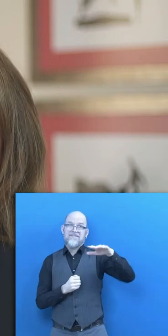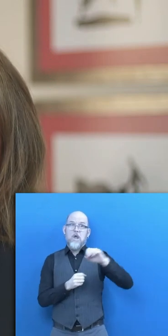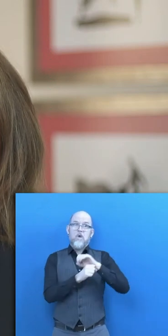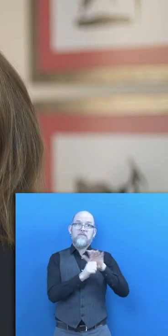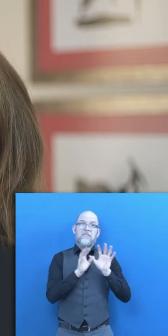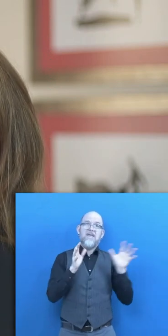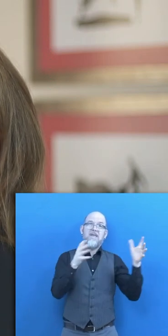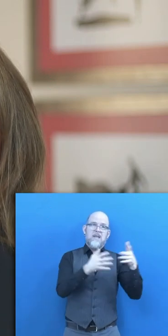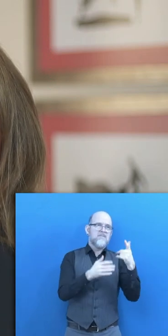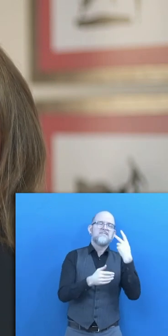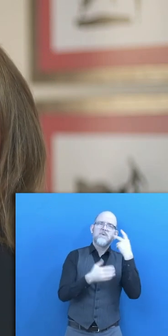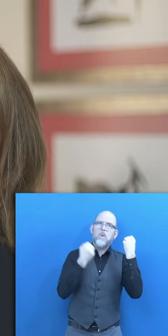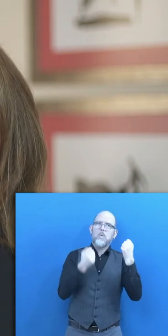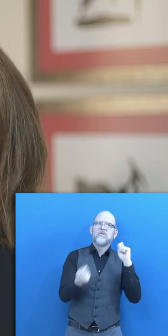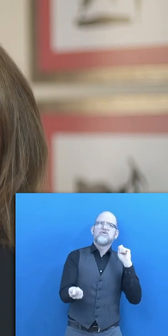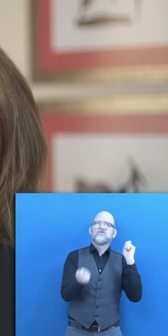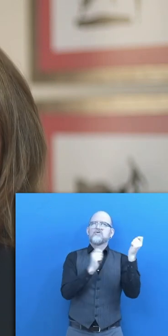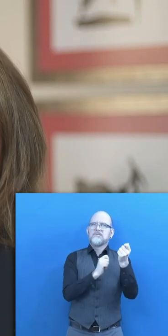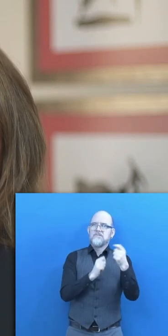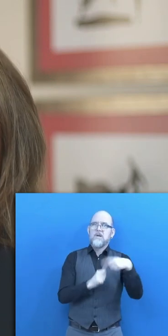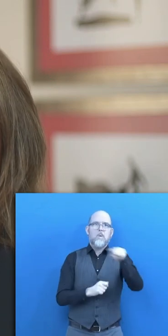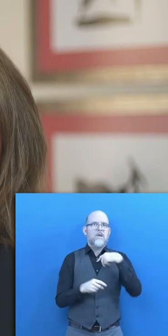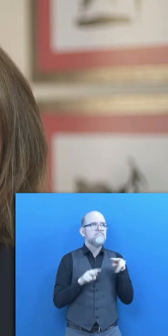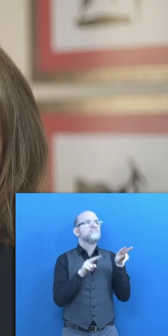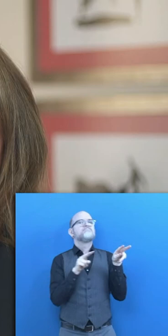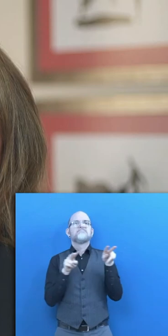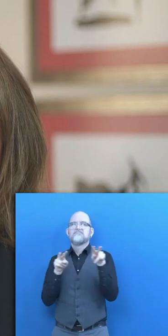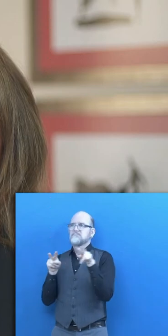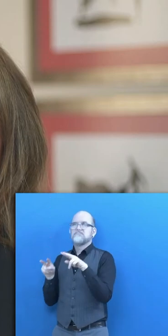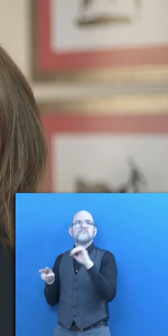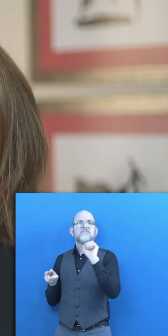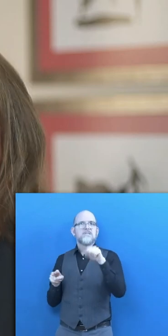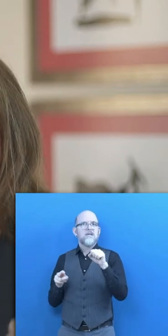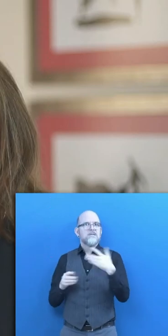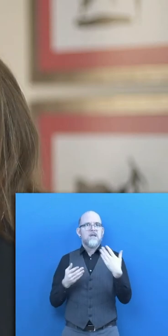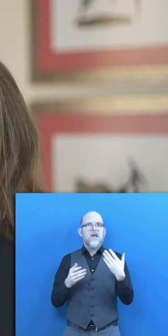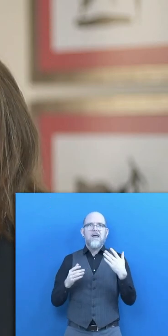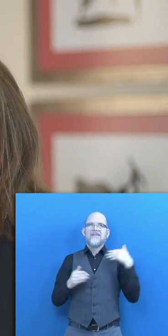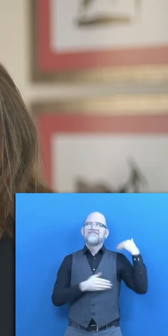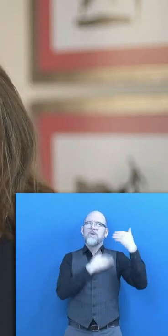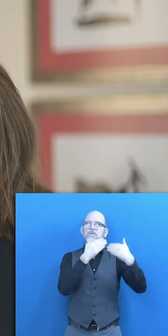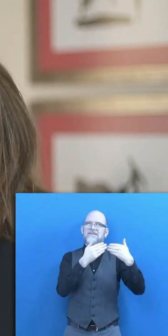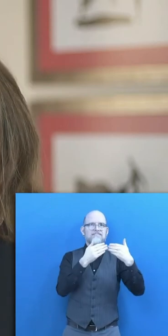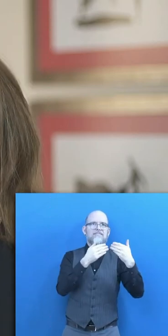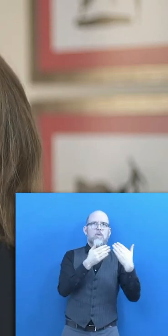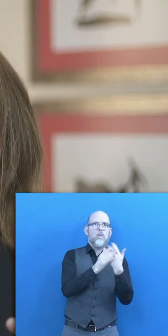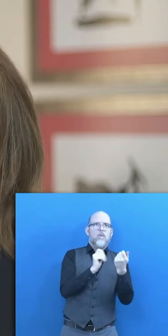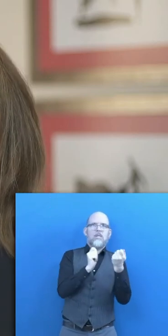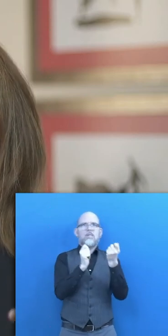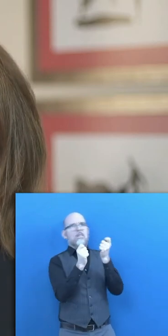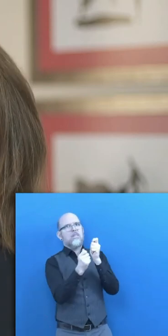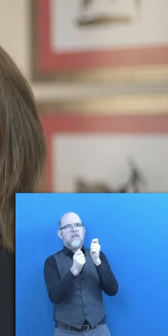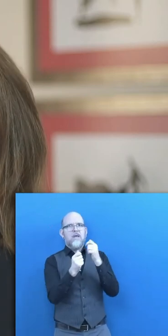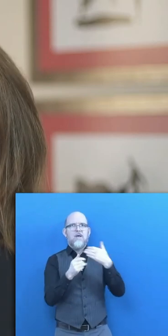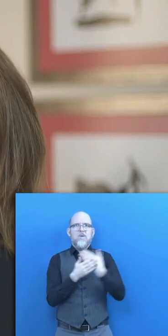this pandemic has brought us many challenges, such as the way in which we relate to one another, and the way